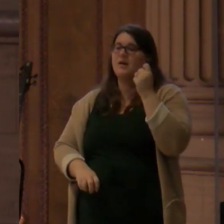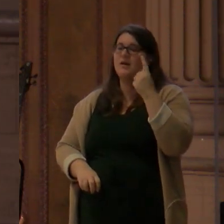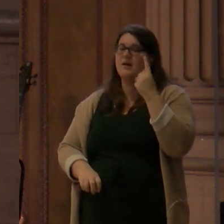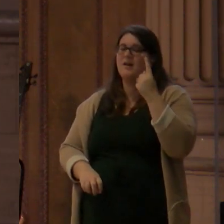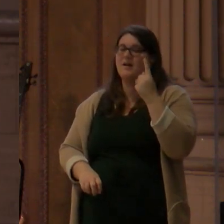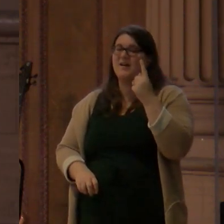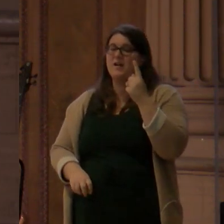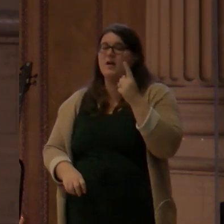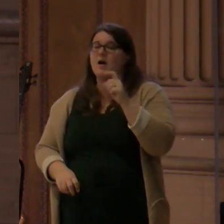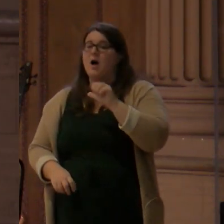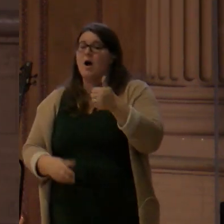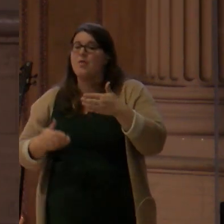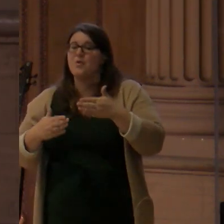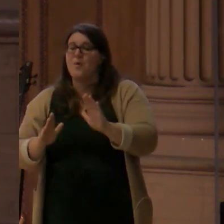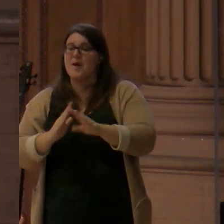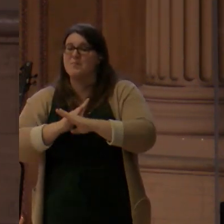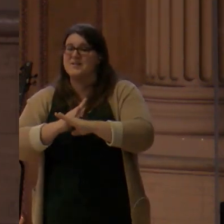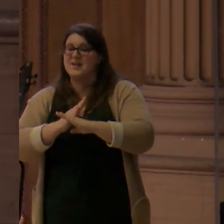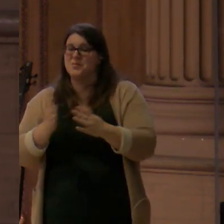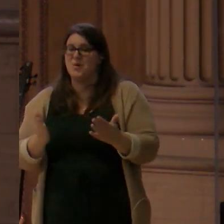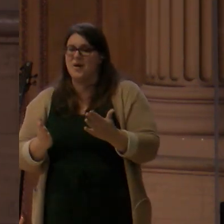out the serpent's poison and blunt His bites.